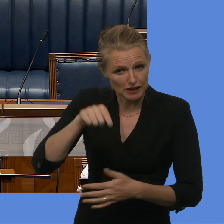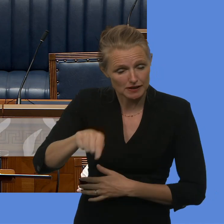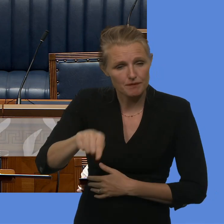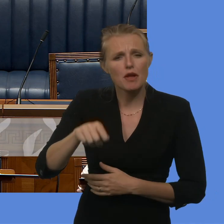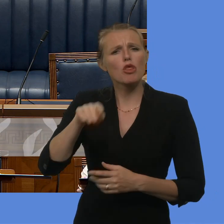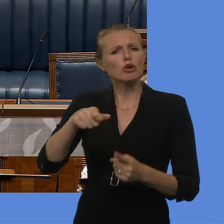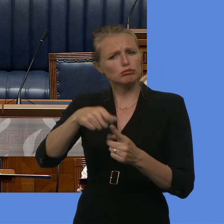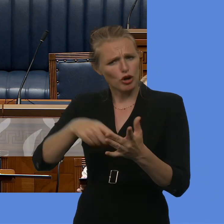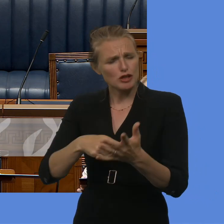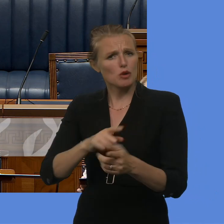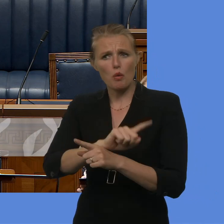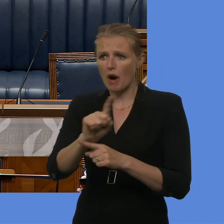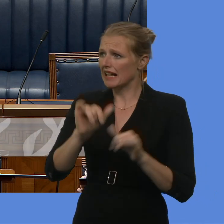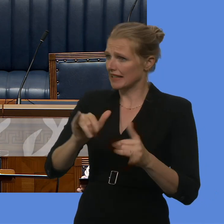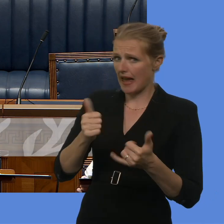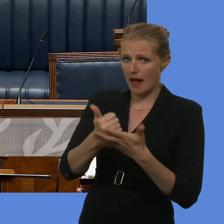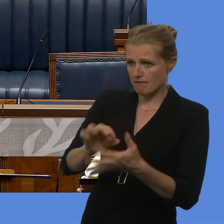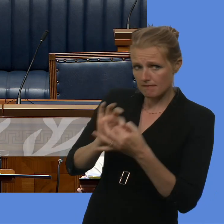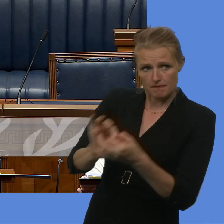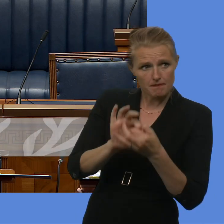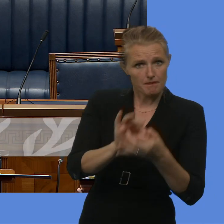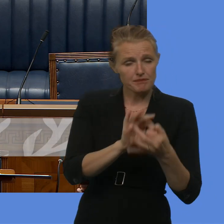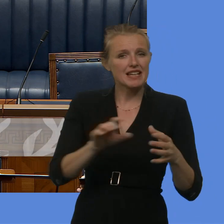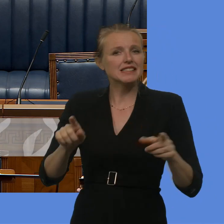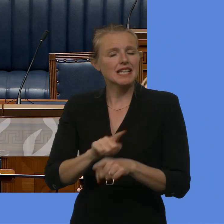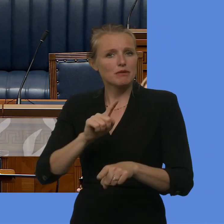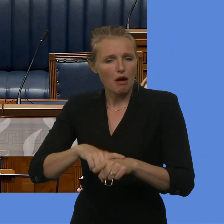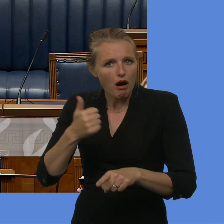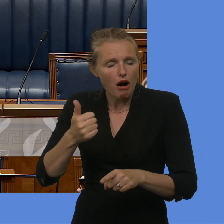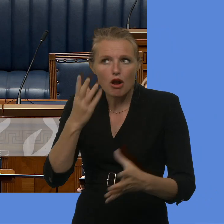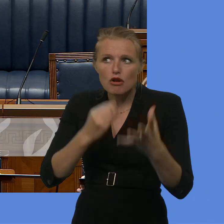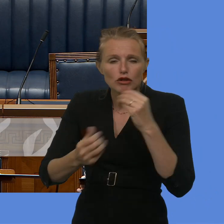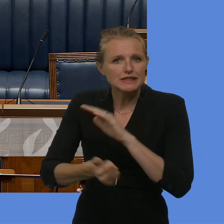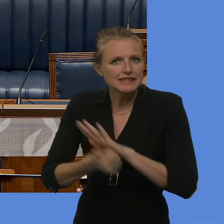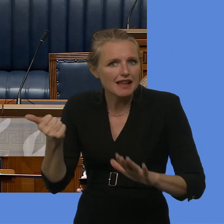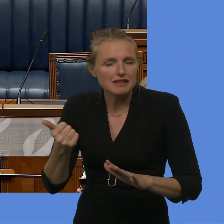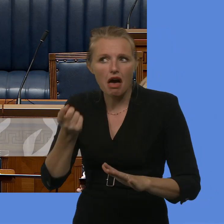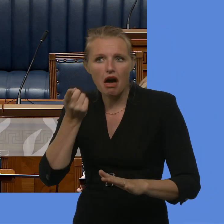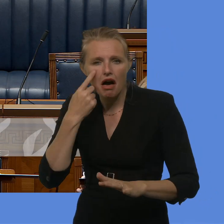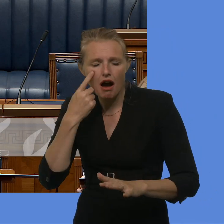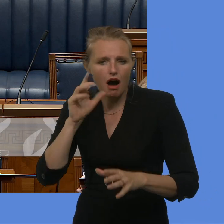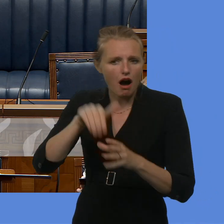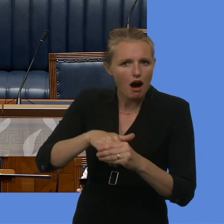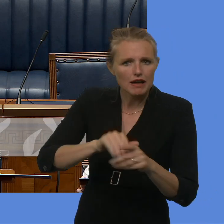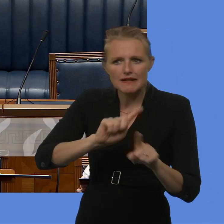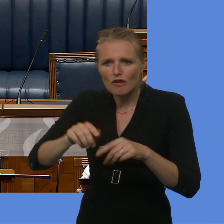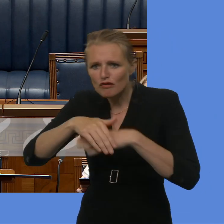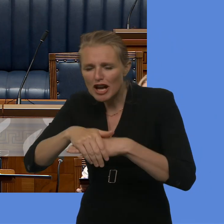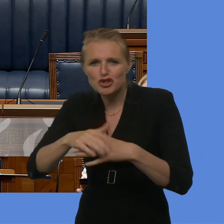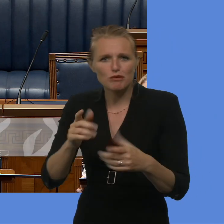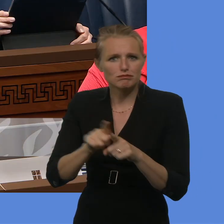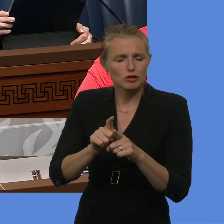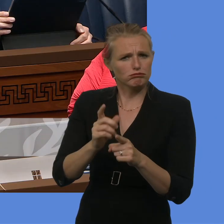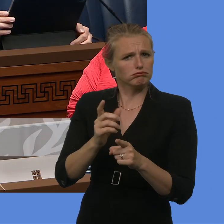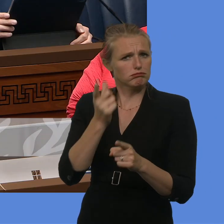participants to build new skills, gain qualifications and employment opportunities, and develop new friendships. We remain committed